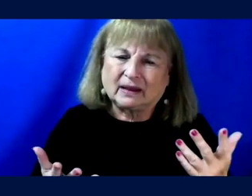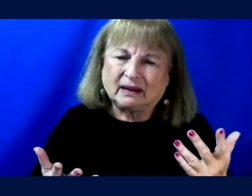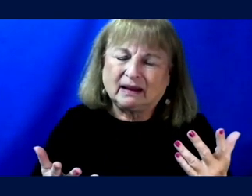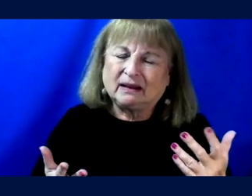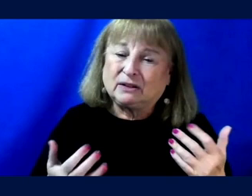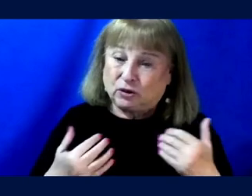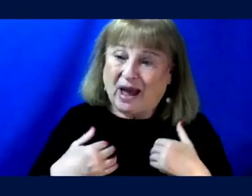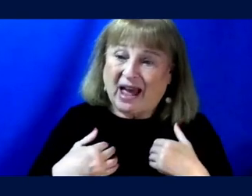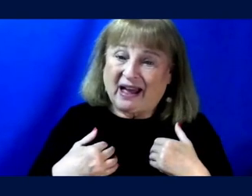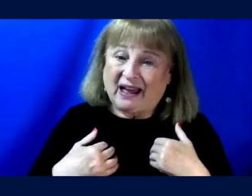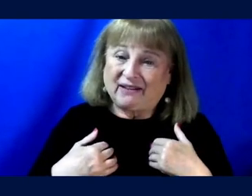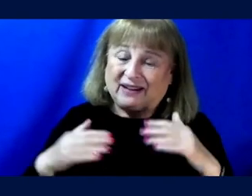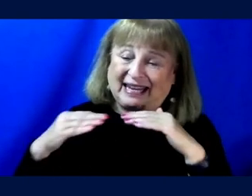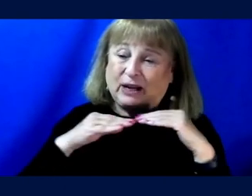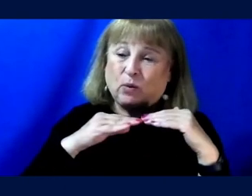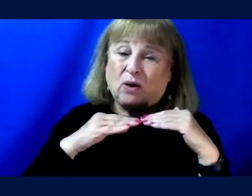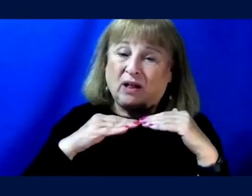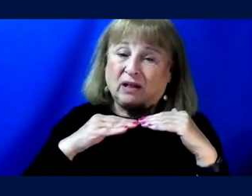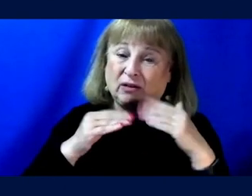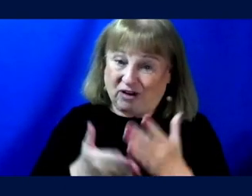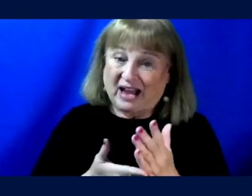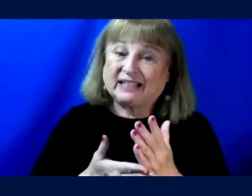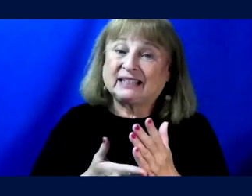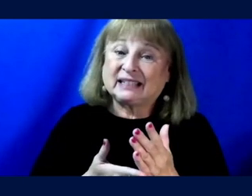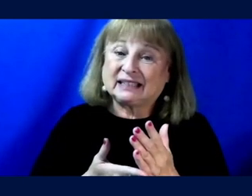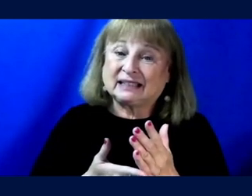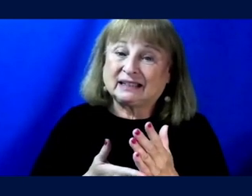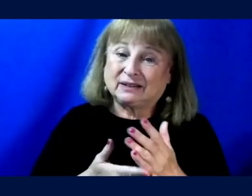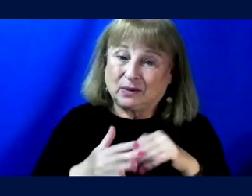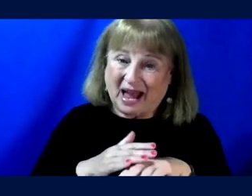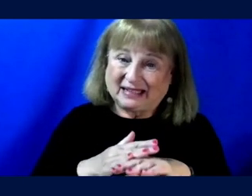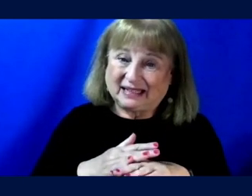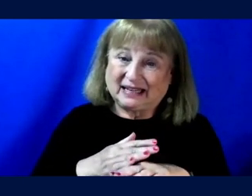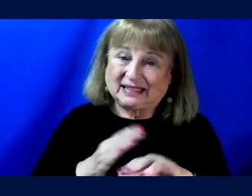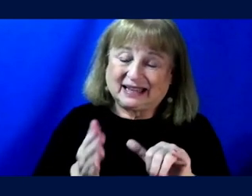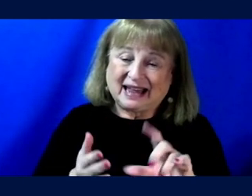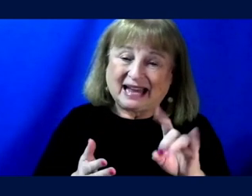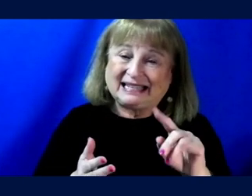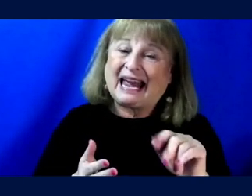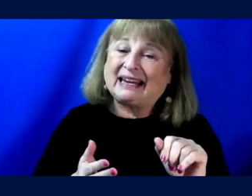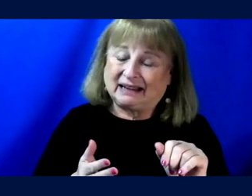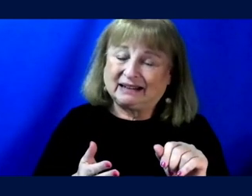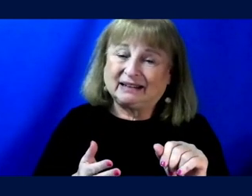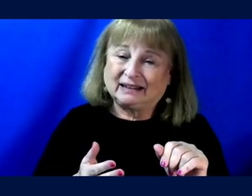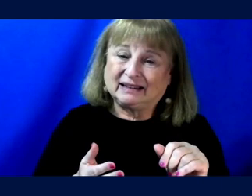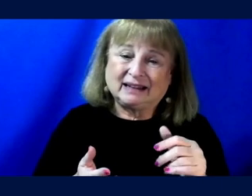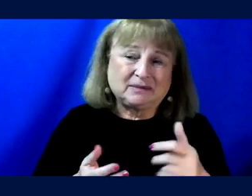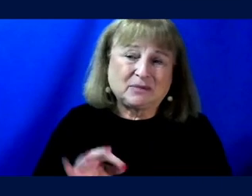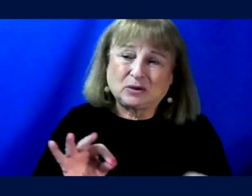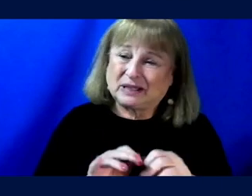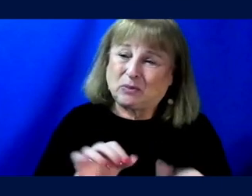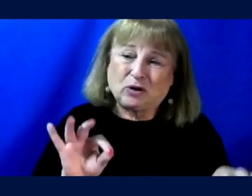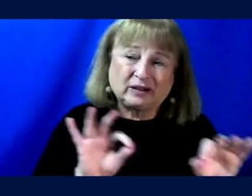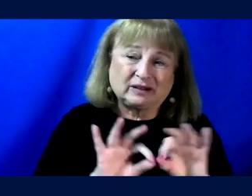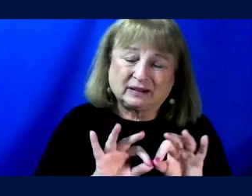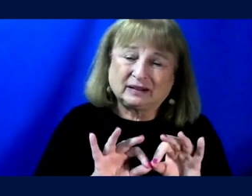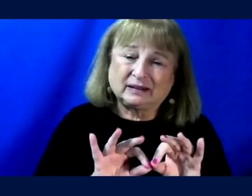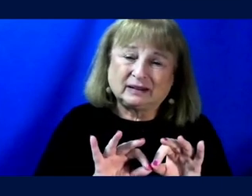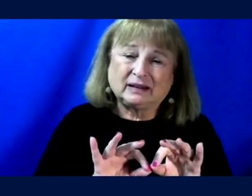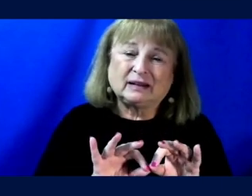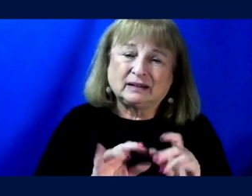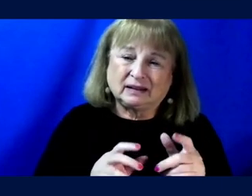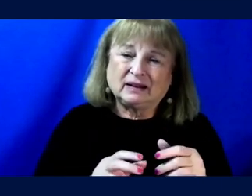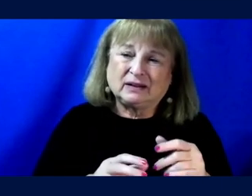to have equal rights to access to that data so they themselves can put it to use that benefits their own